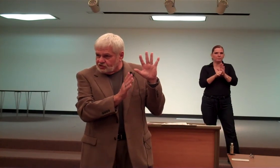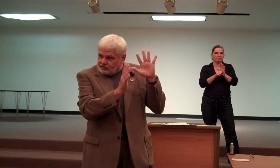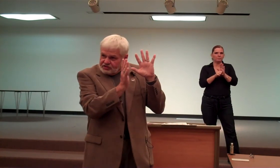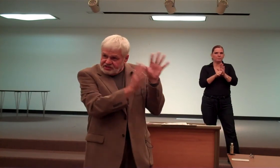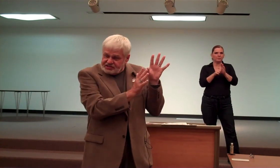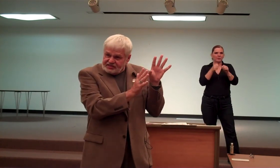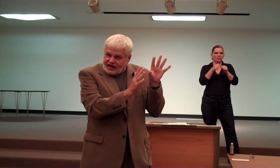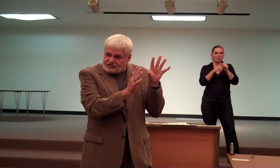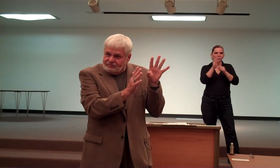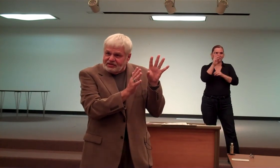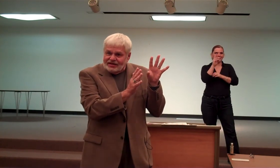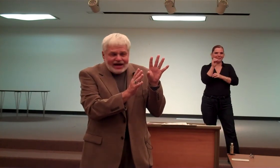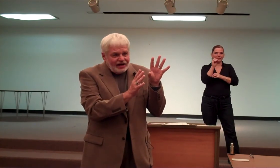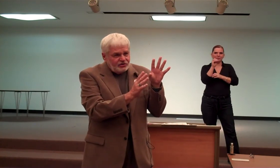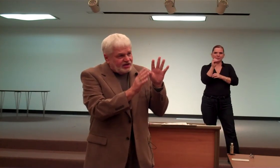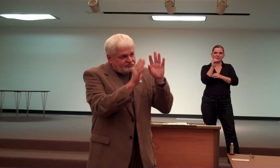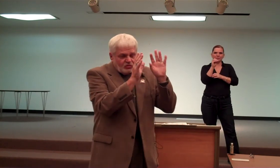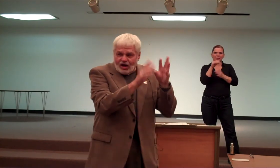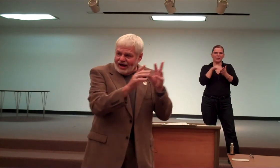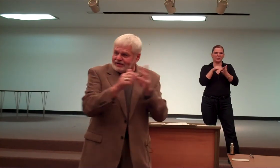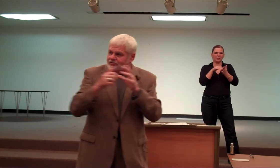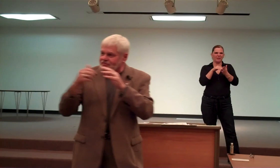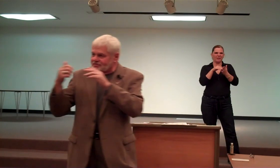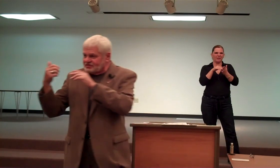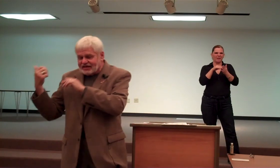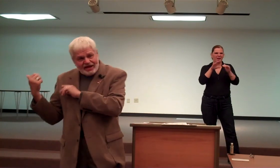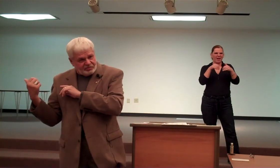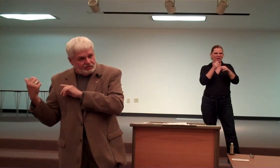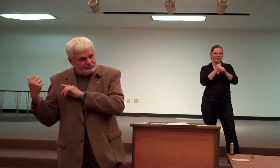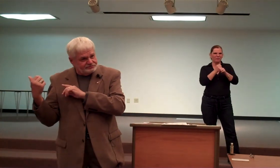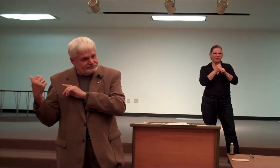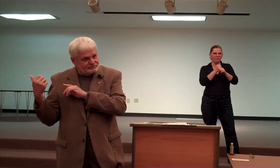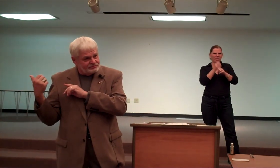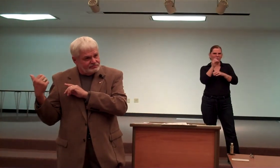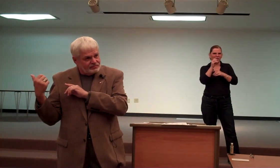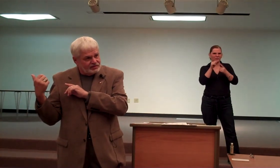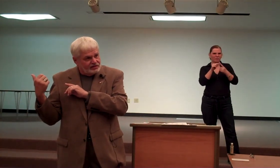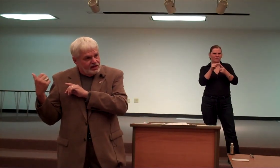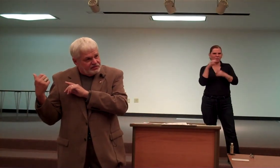So there are 60,000. But how do you get from Ohio to the Capitol? are get There of the has precisely do in